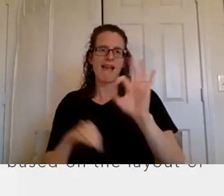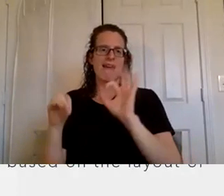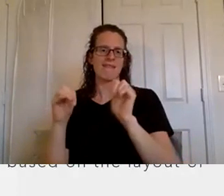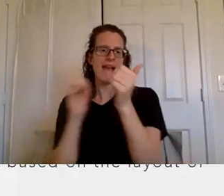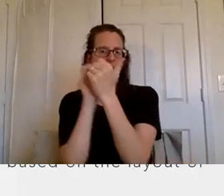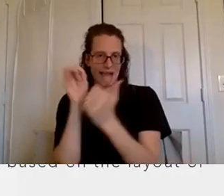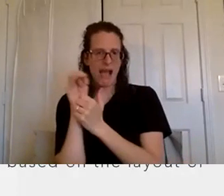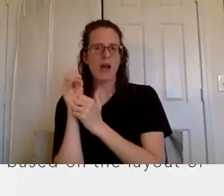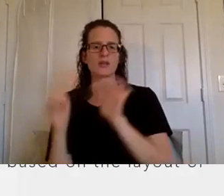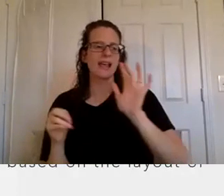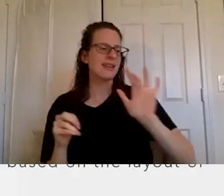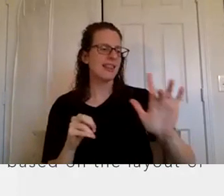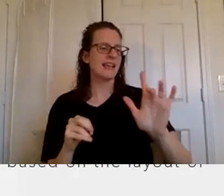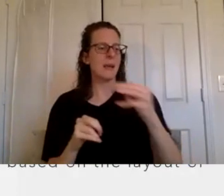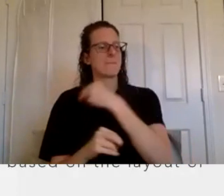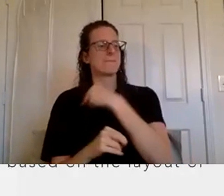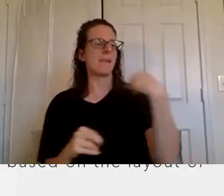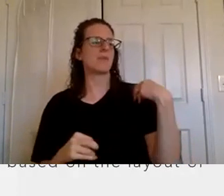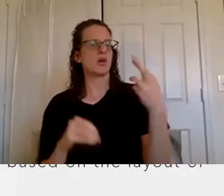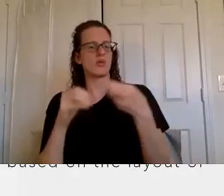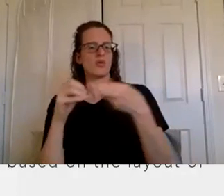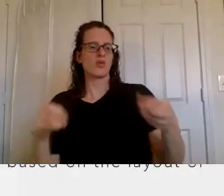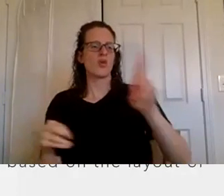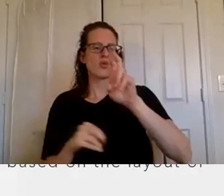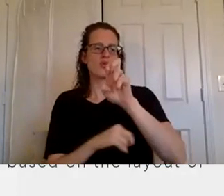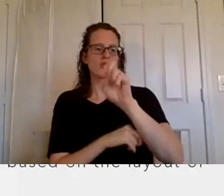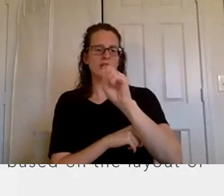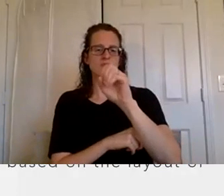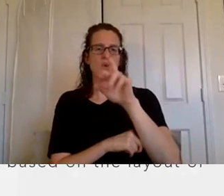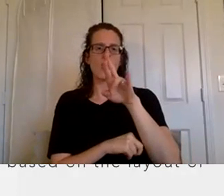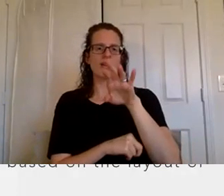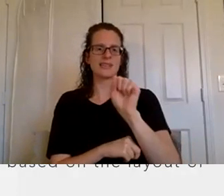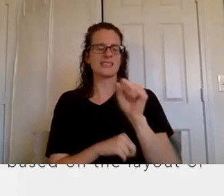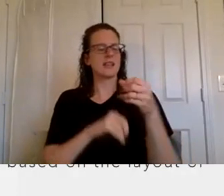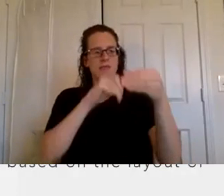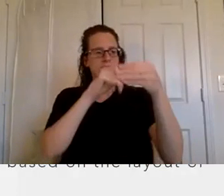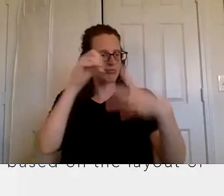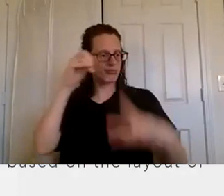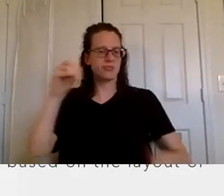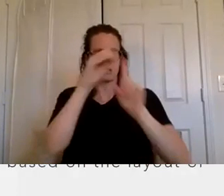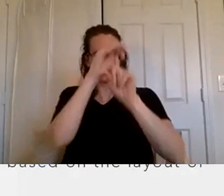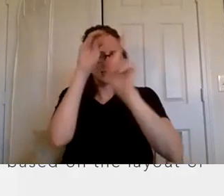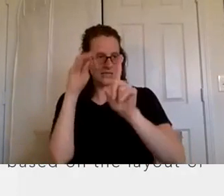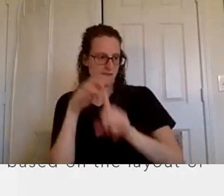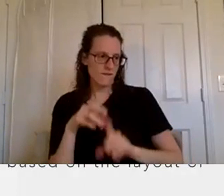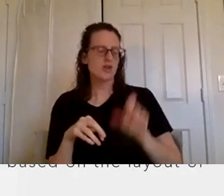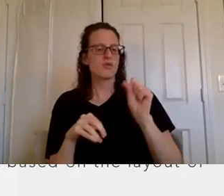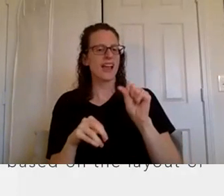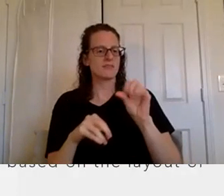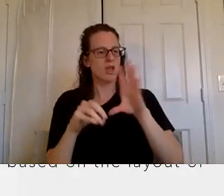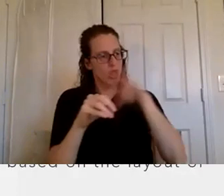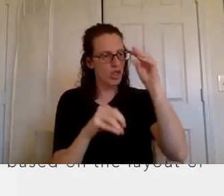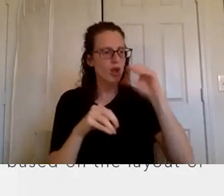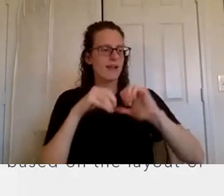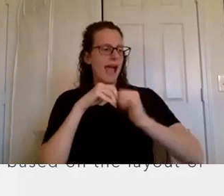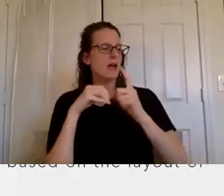office and click on member resources in the menu um lots and lots of resources um for you to learn more about sharing